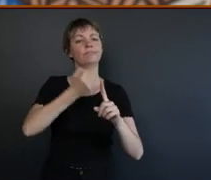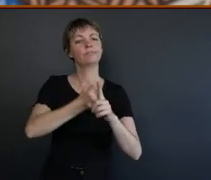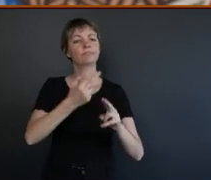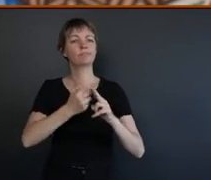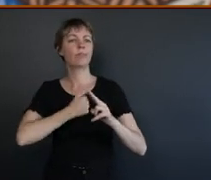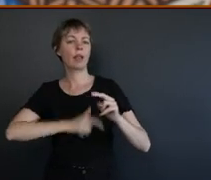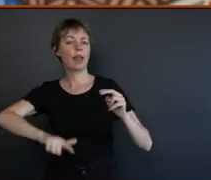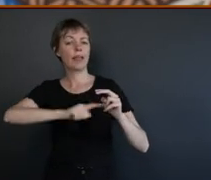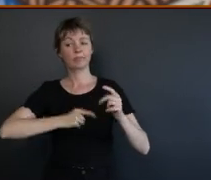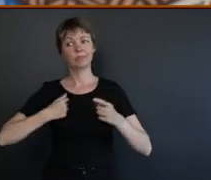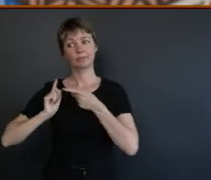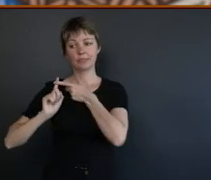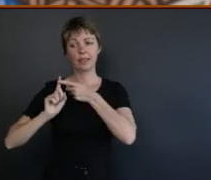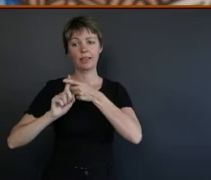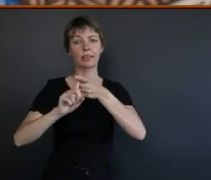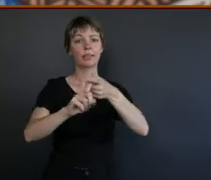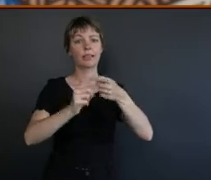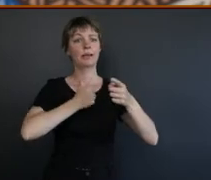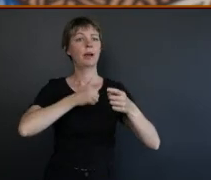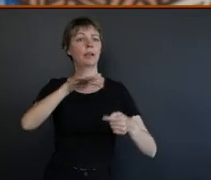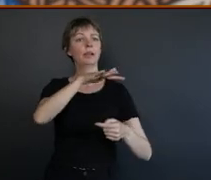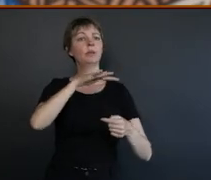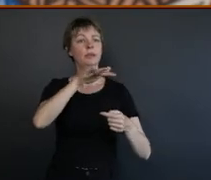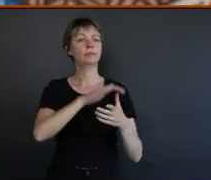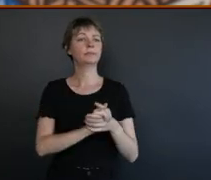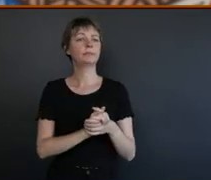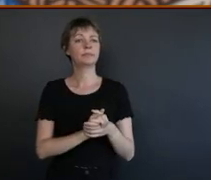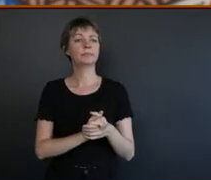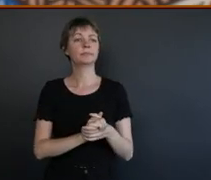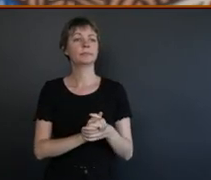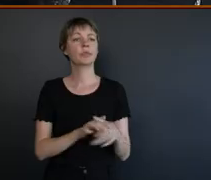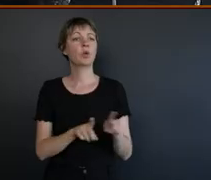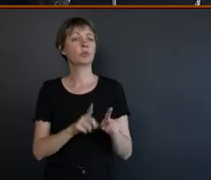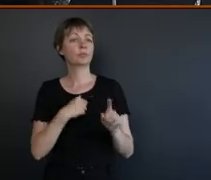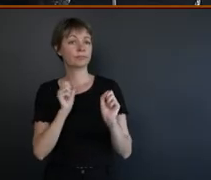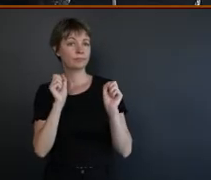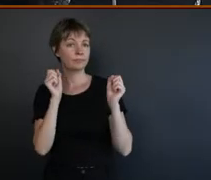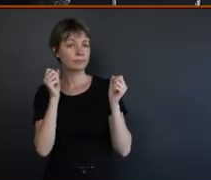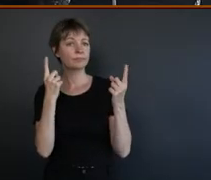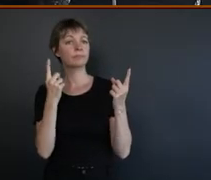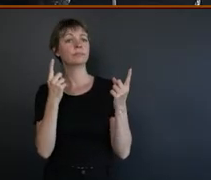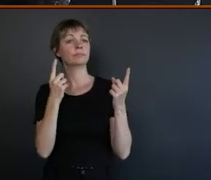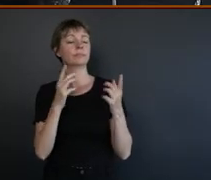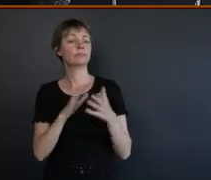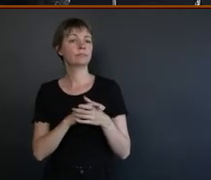I'm still fighting for my land back today up at Dungani Nation. And also I understand that matter.